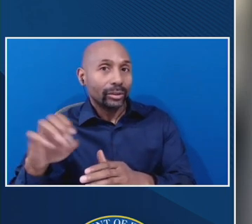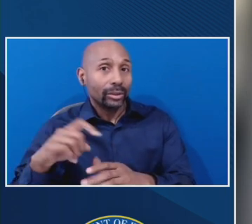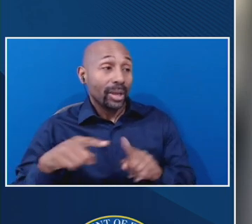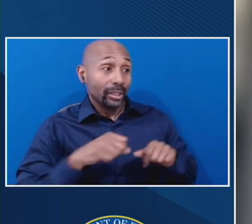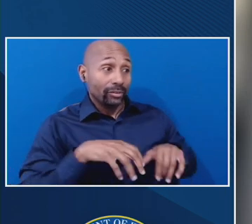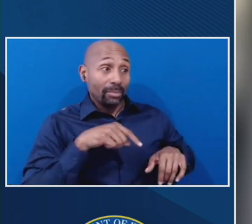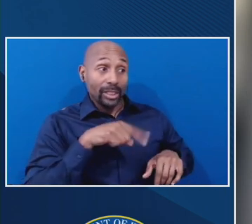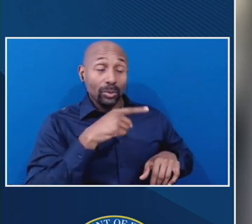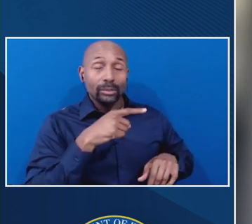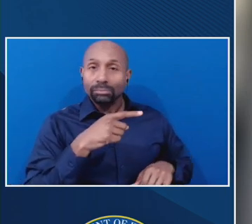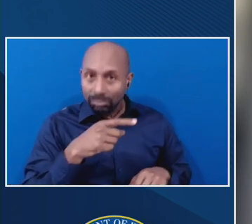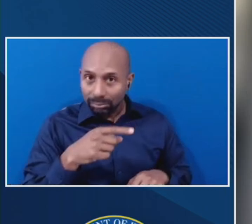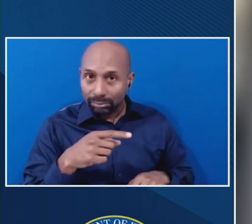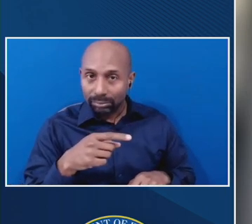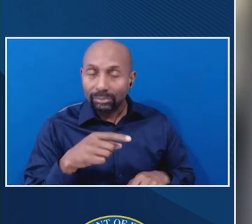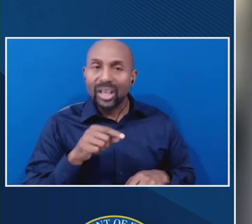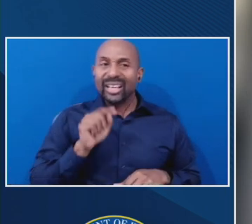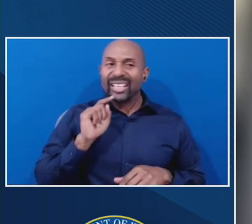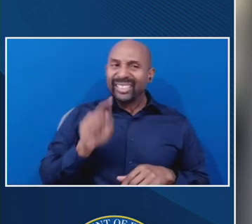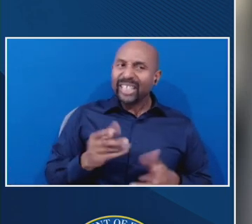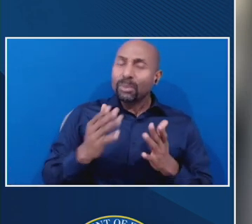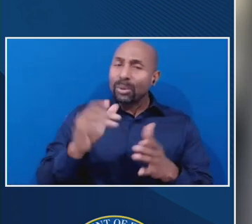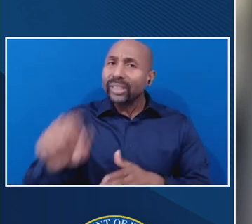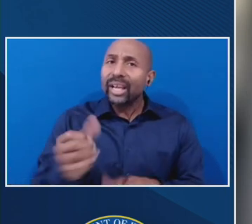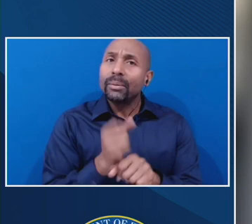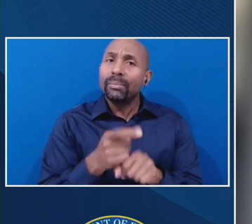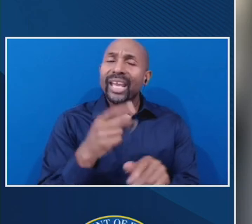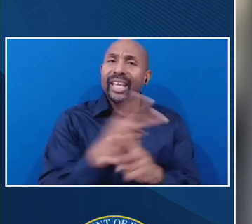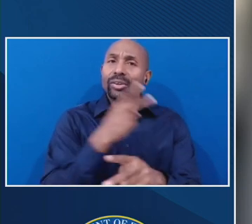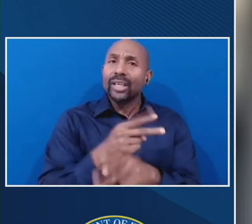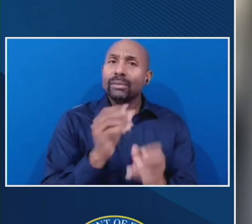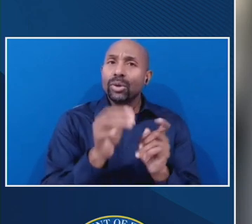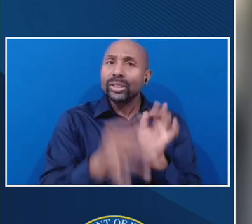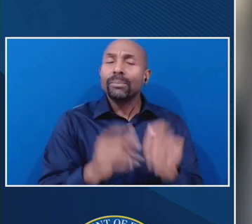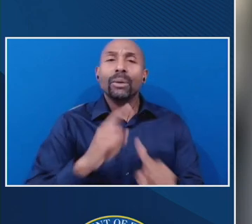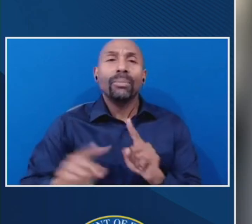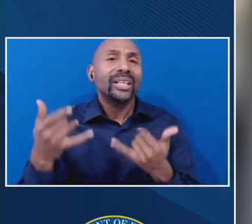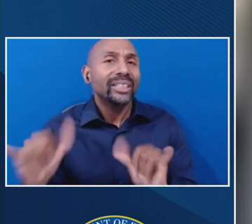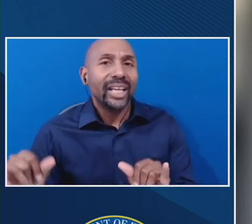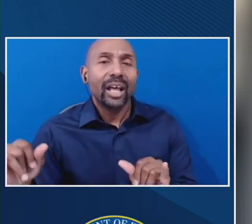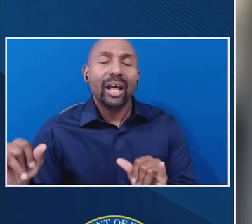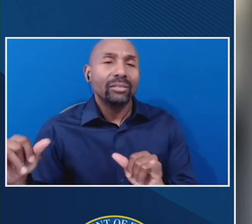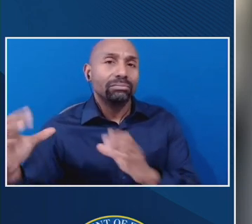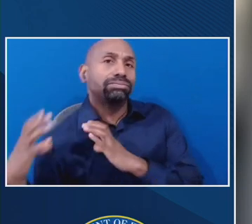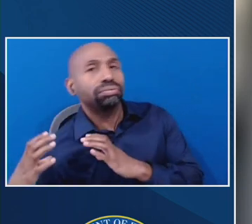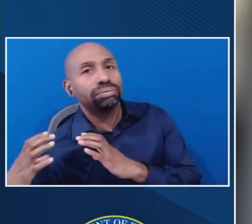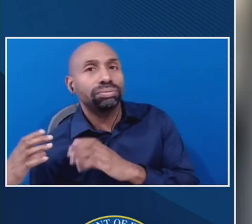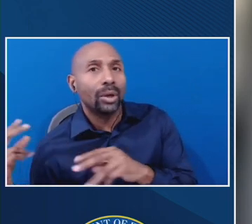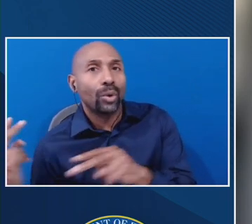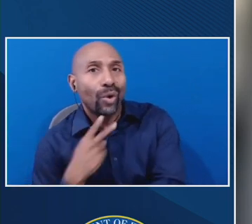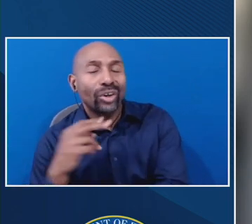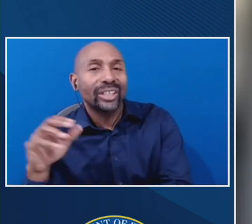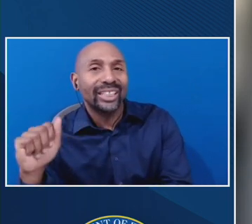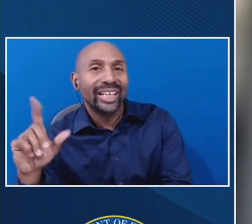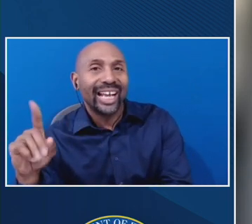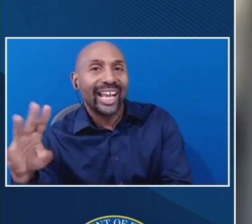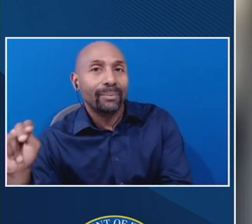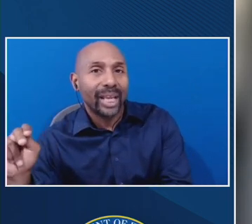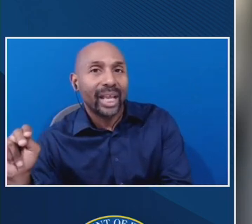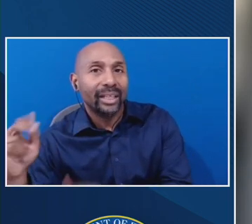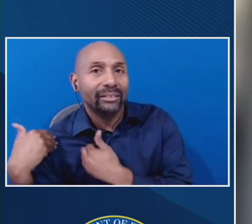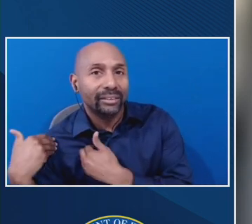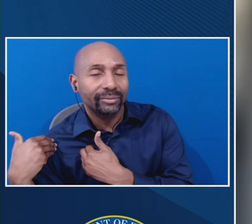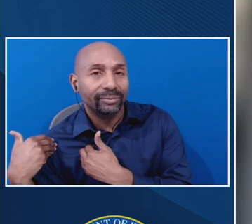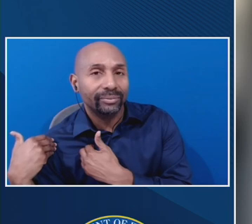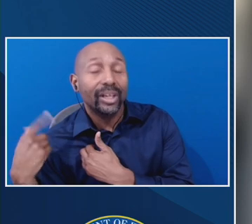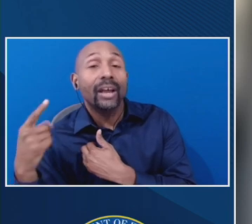this proposal simplifies the calculation, the administrative burden is substantial for institutions that operate on traditional standard term calendars,